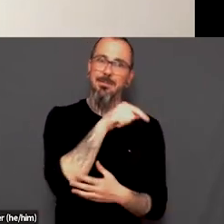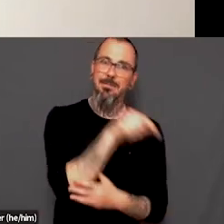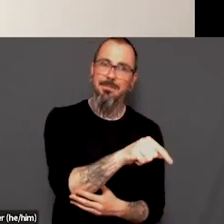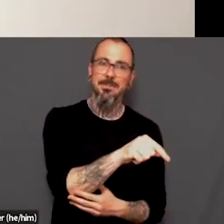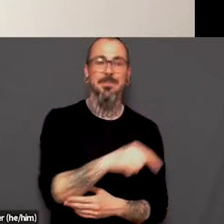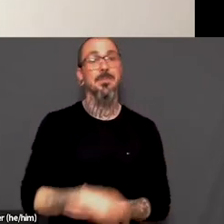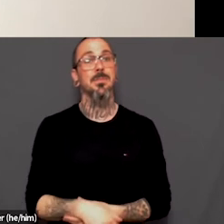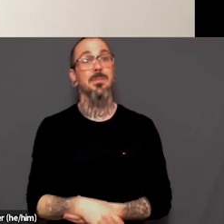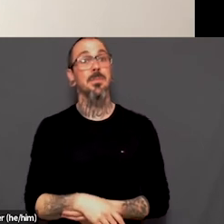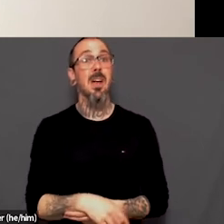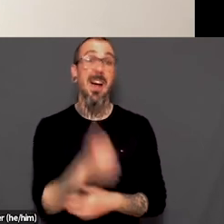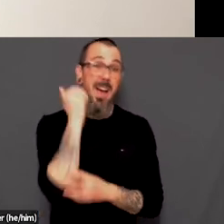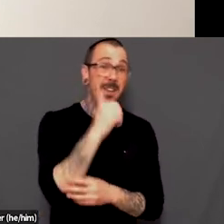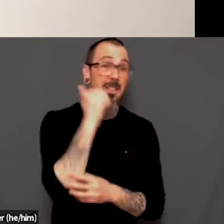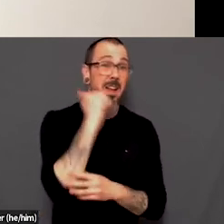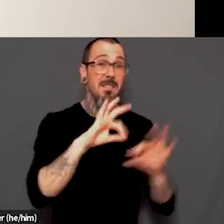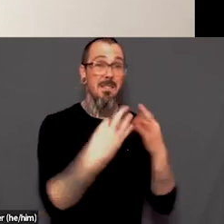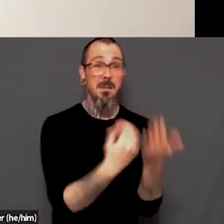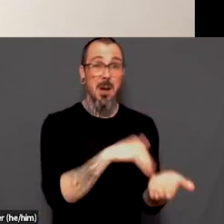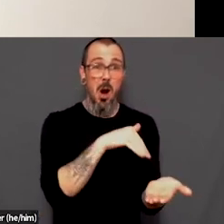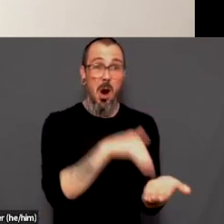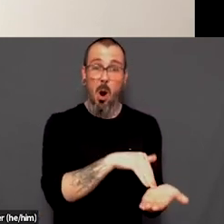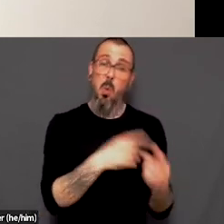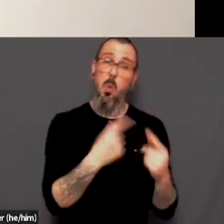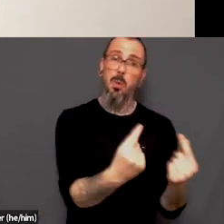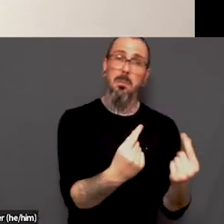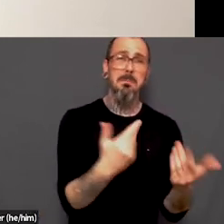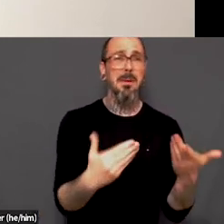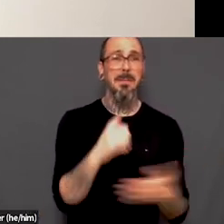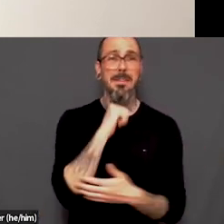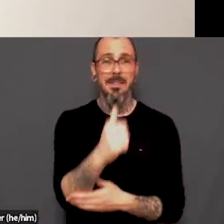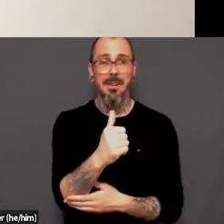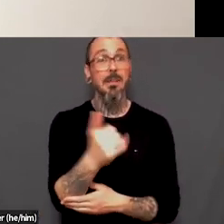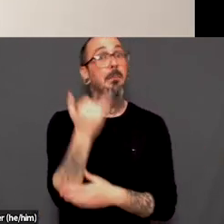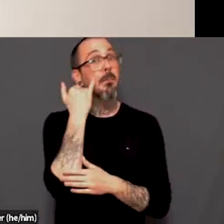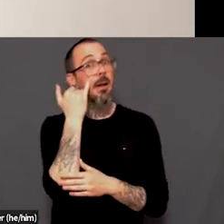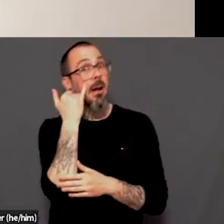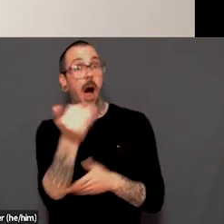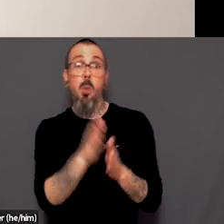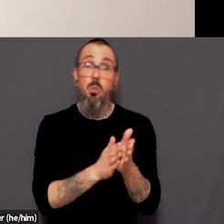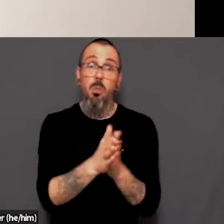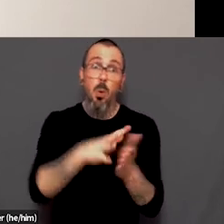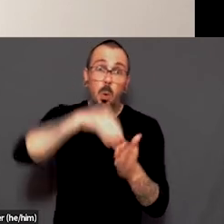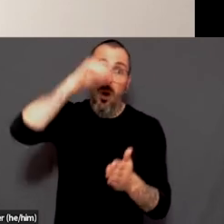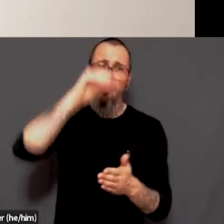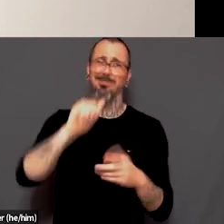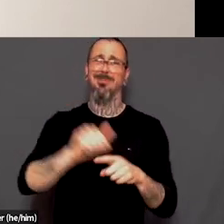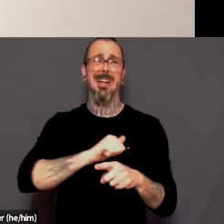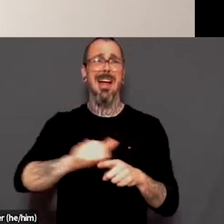do it for trans people really, really easily. Um, the training for things like that is free. It's easy. Um,